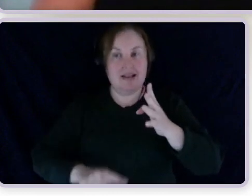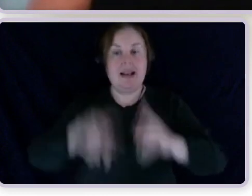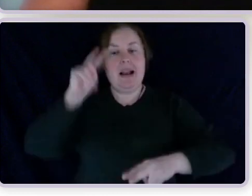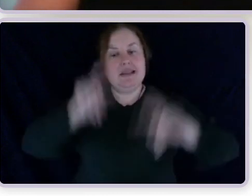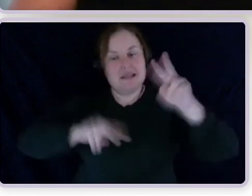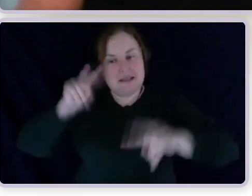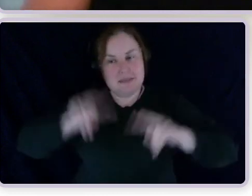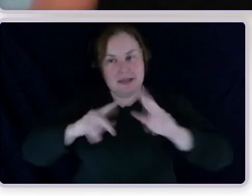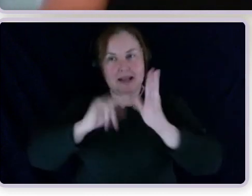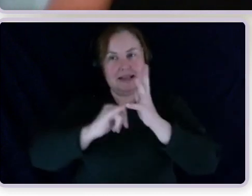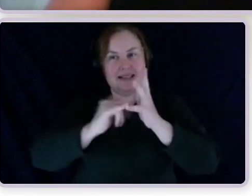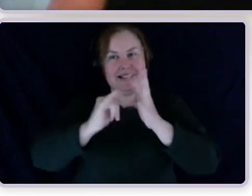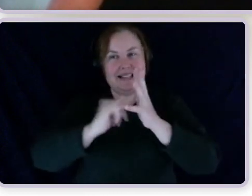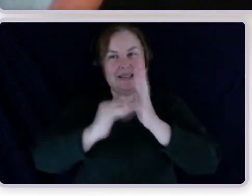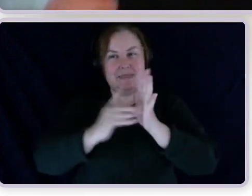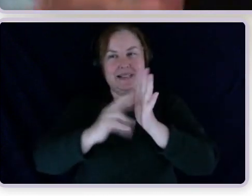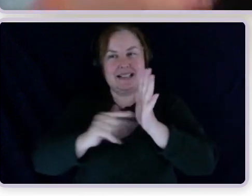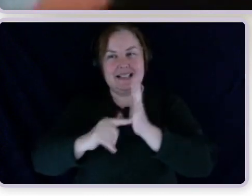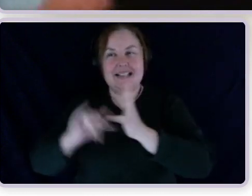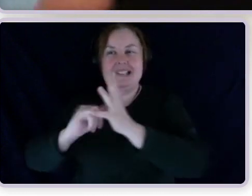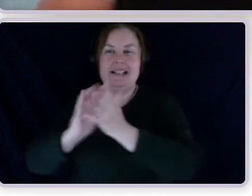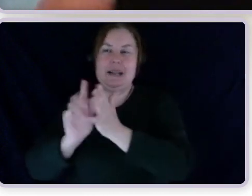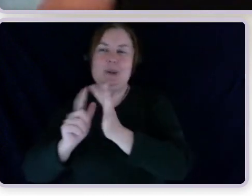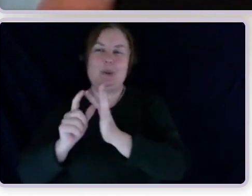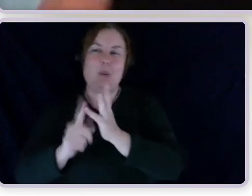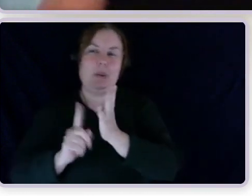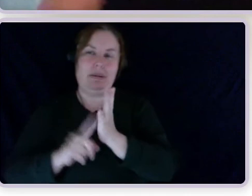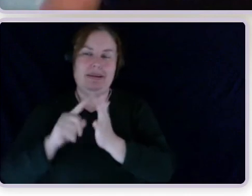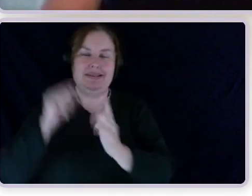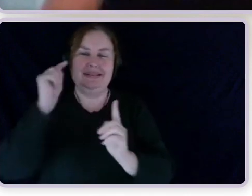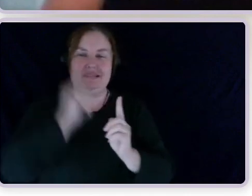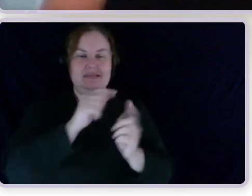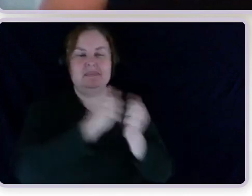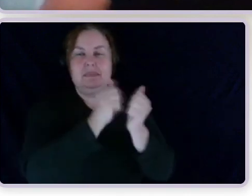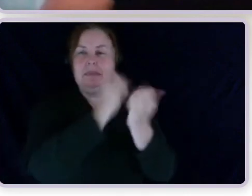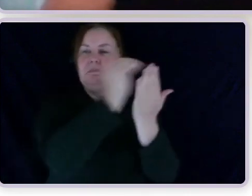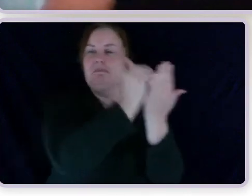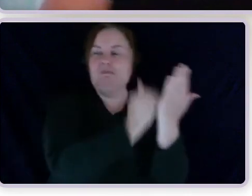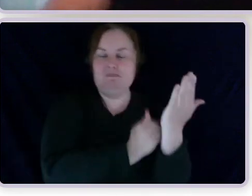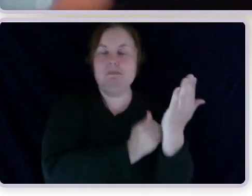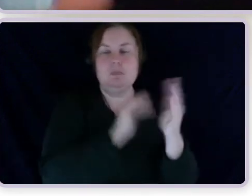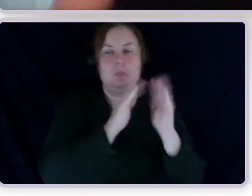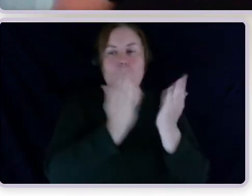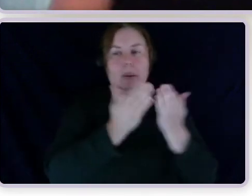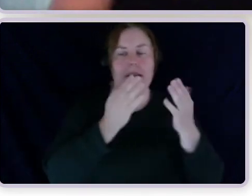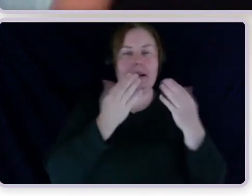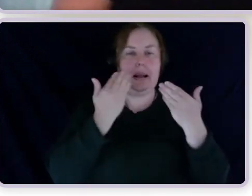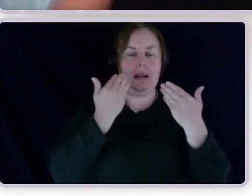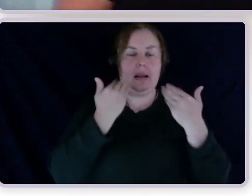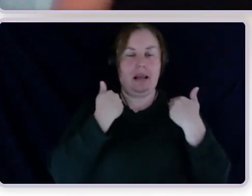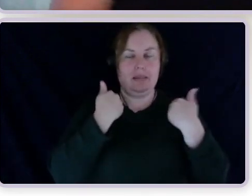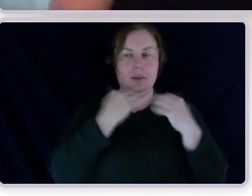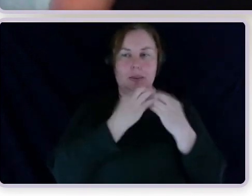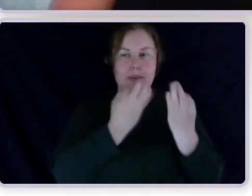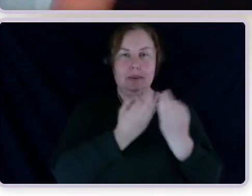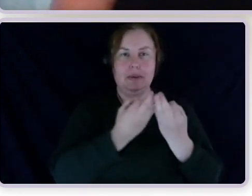So that is all the questions that we have today. So I would like to thank you for giving us your time today. And I've got no doubt that this tool will be